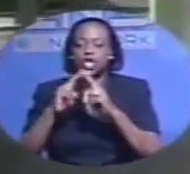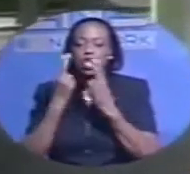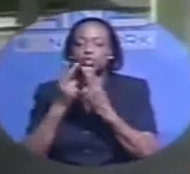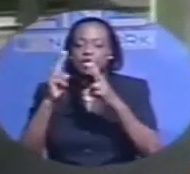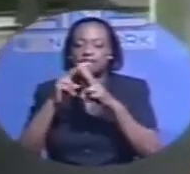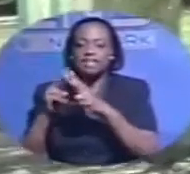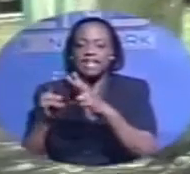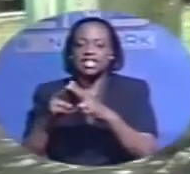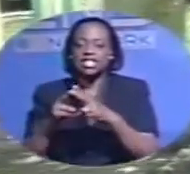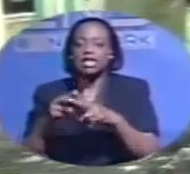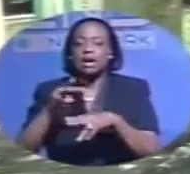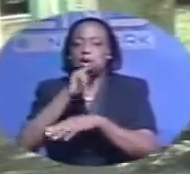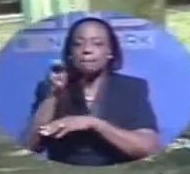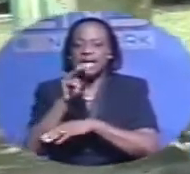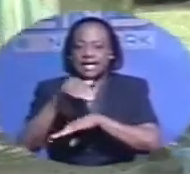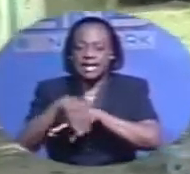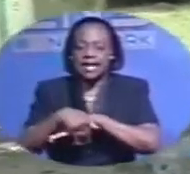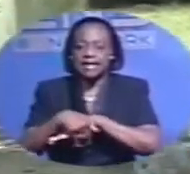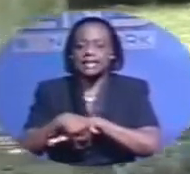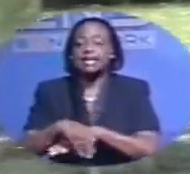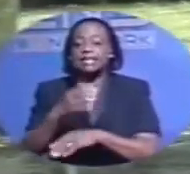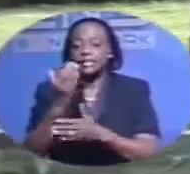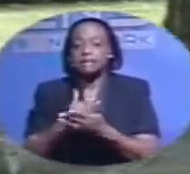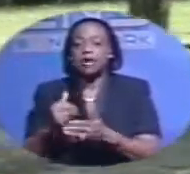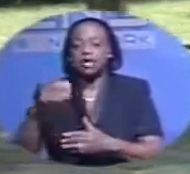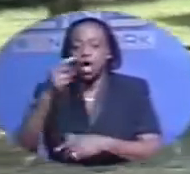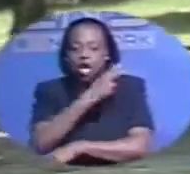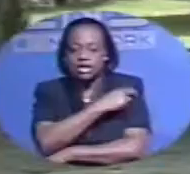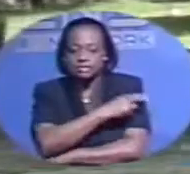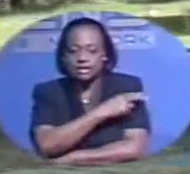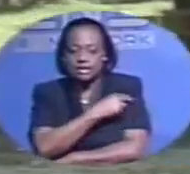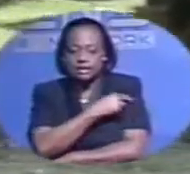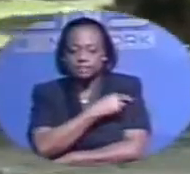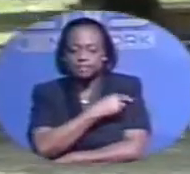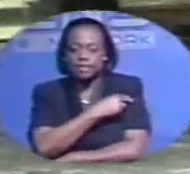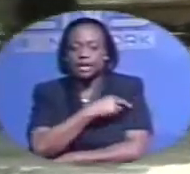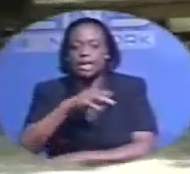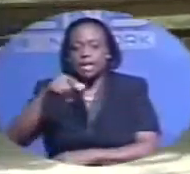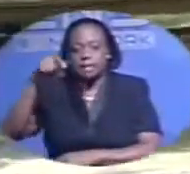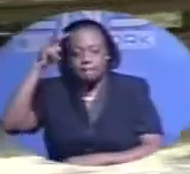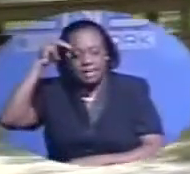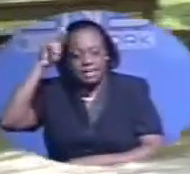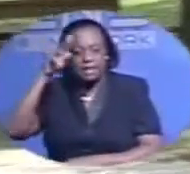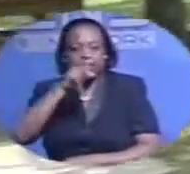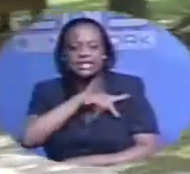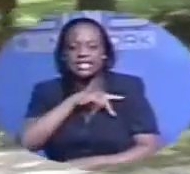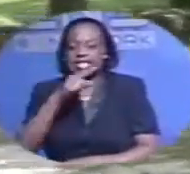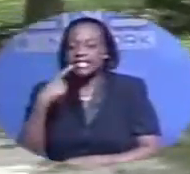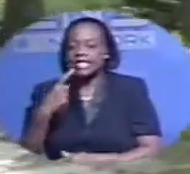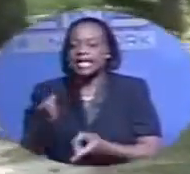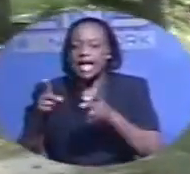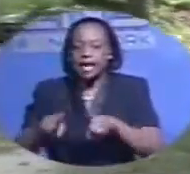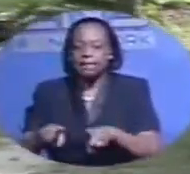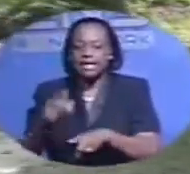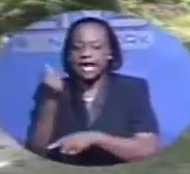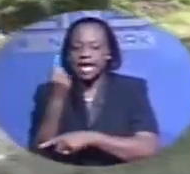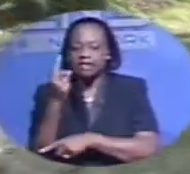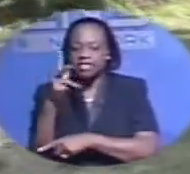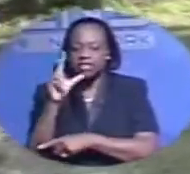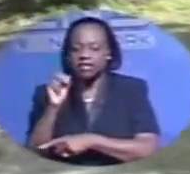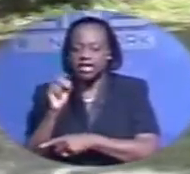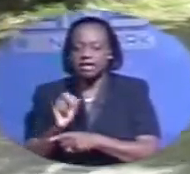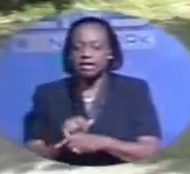treated for the injuries in hospital. Festival organizer Quinton Pesenti says the incident unfolded around 11.30 p.m.